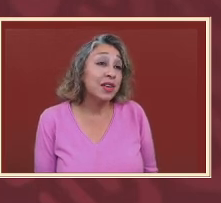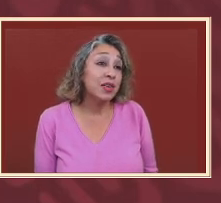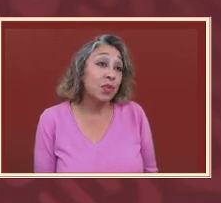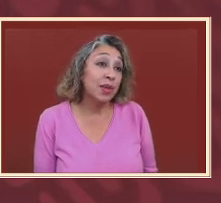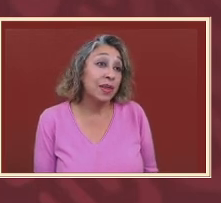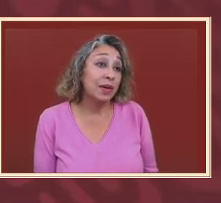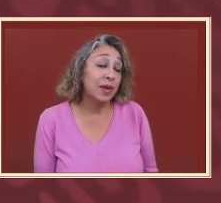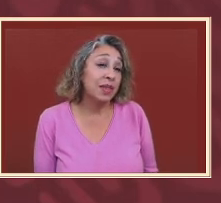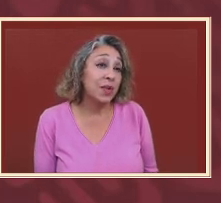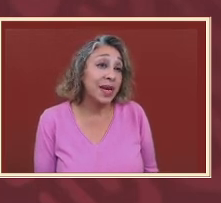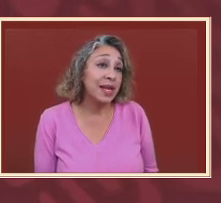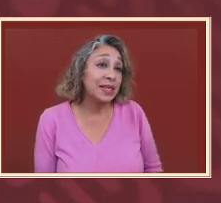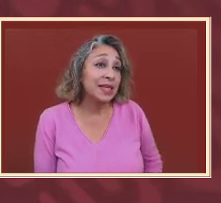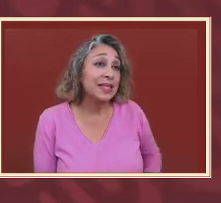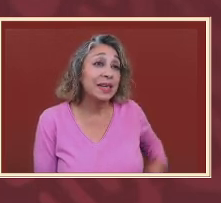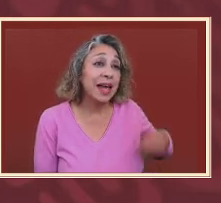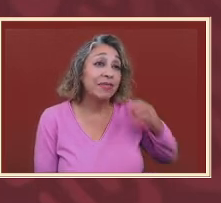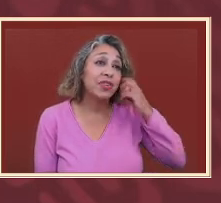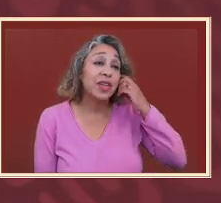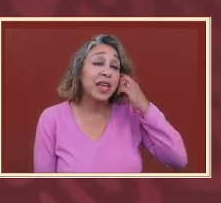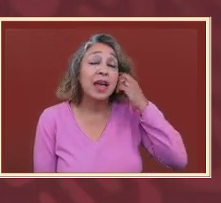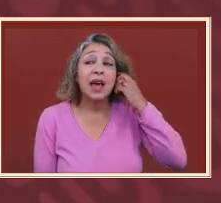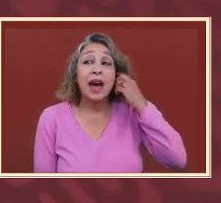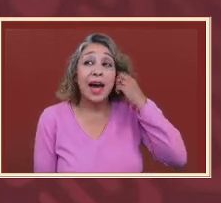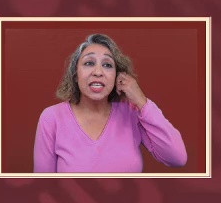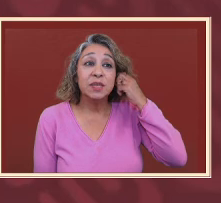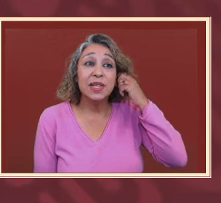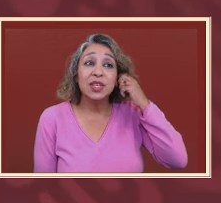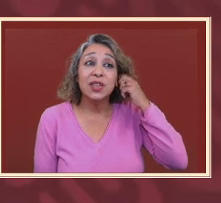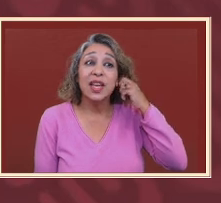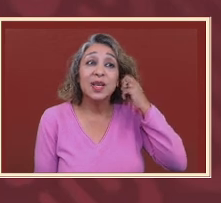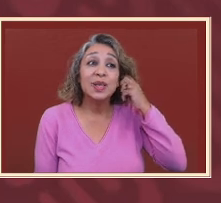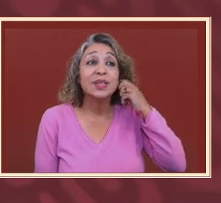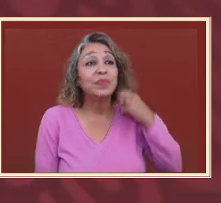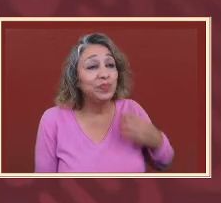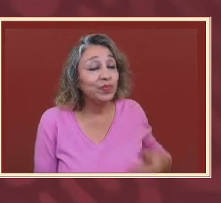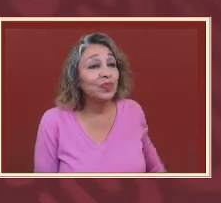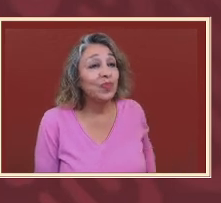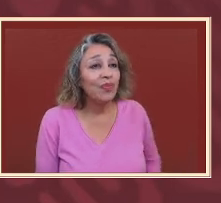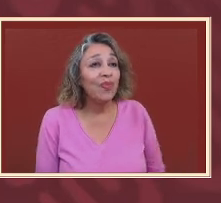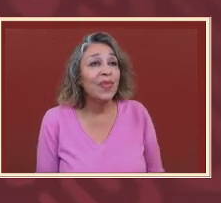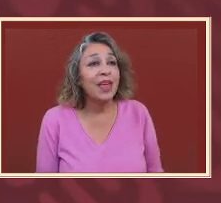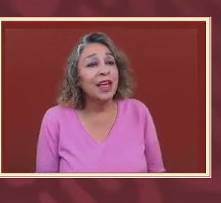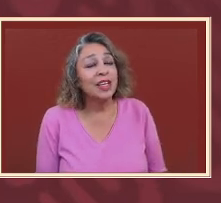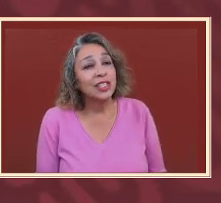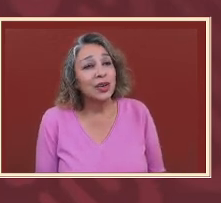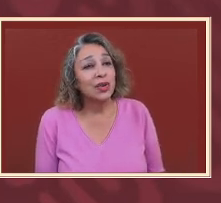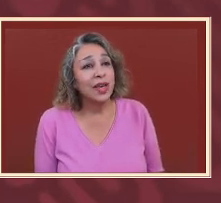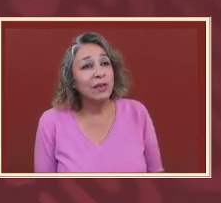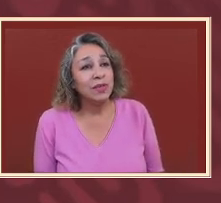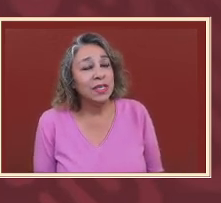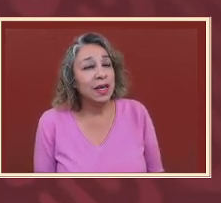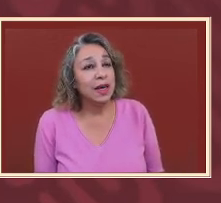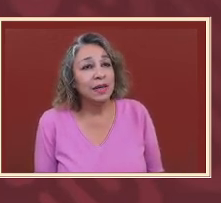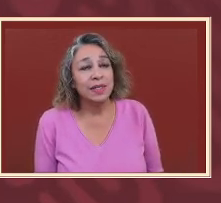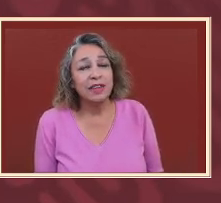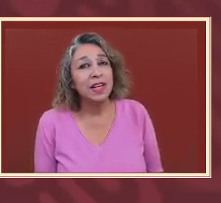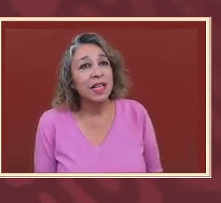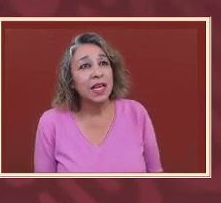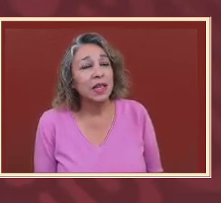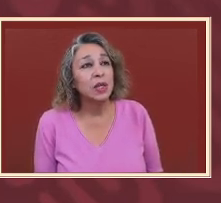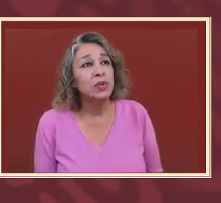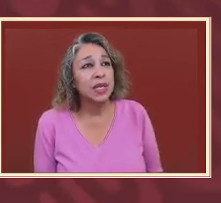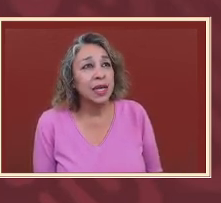to drain there when the, in the rainy season after the ice melts on the hills. So it was, uh,